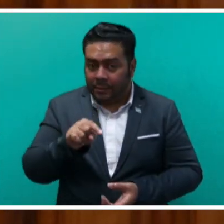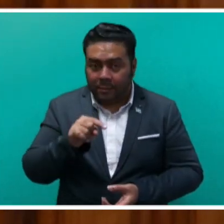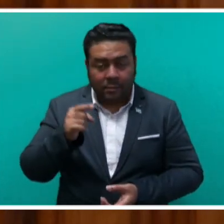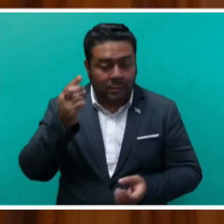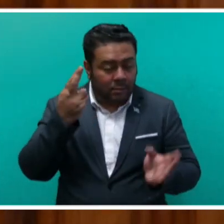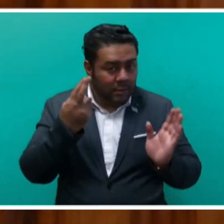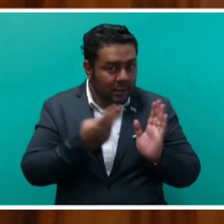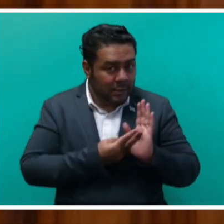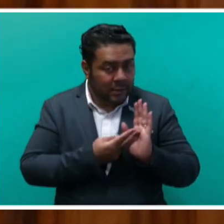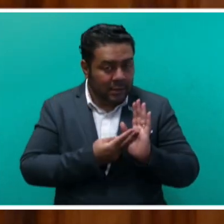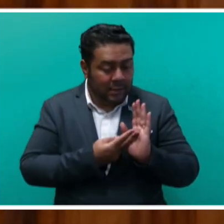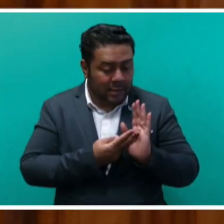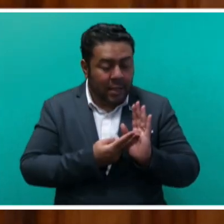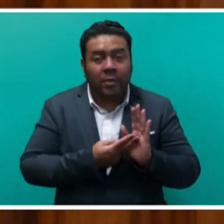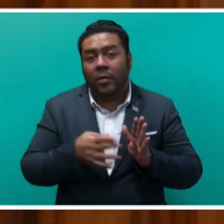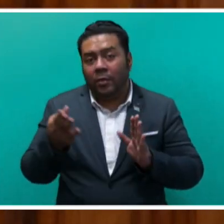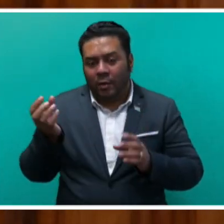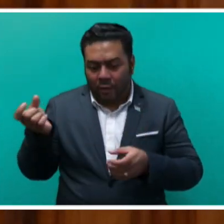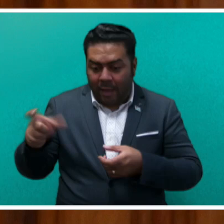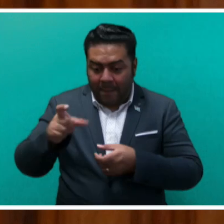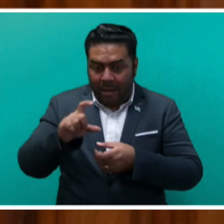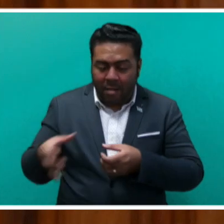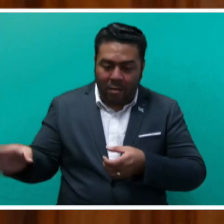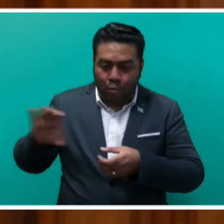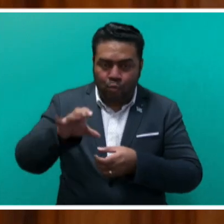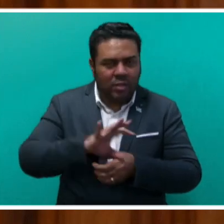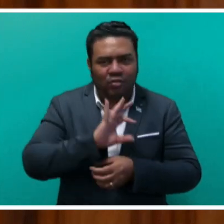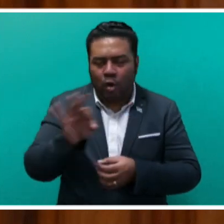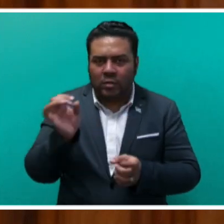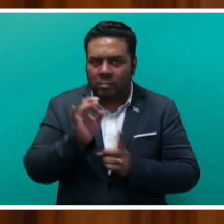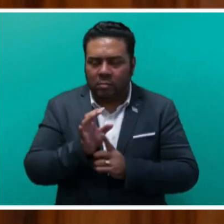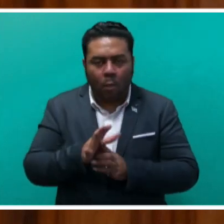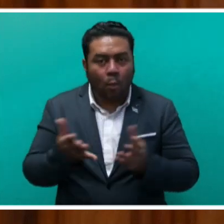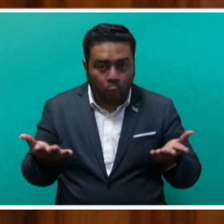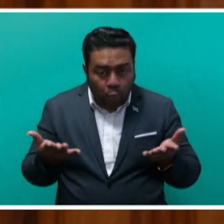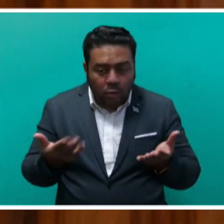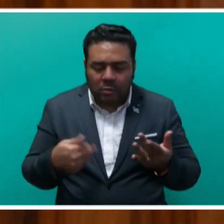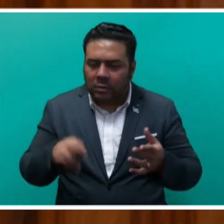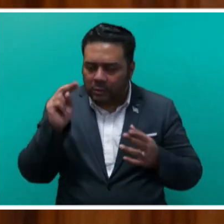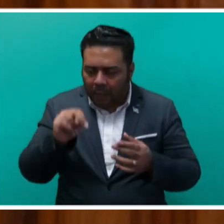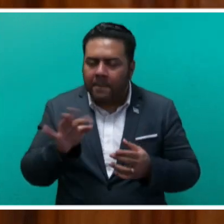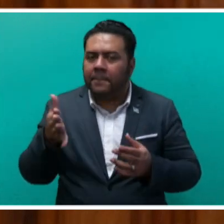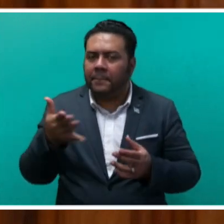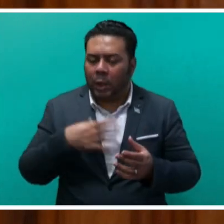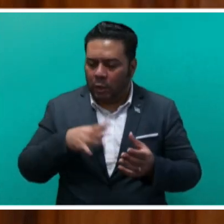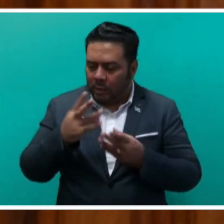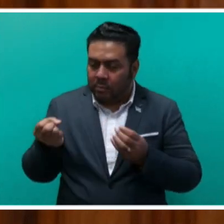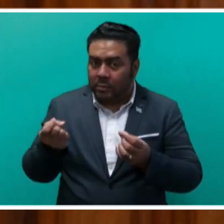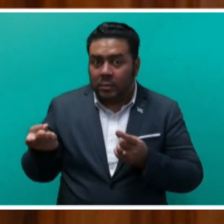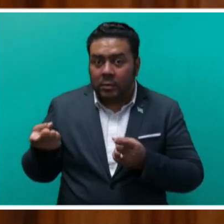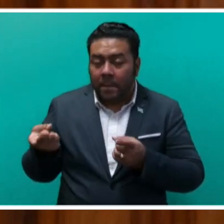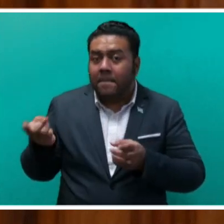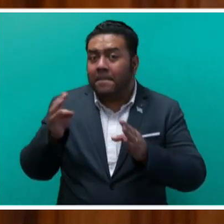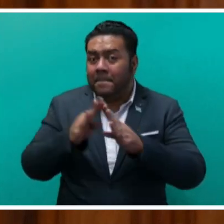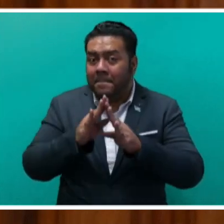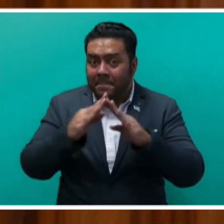that the treating of timber with chemicals is not compulsory. This is because some untreated timbers from species such as pine